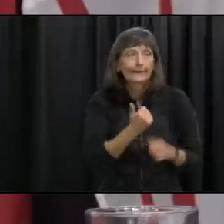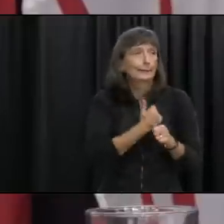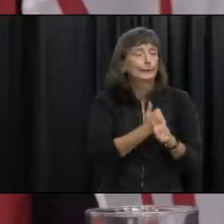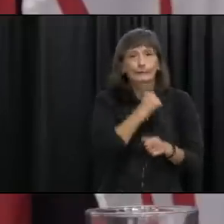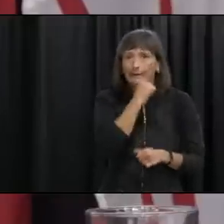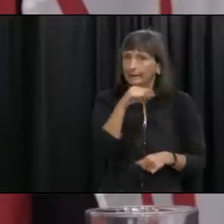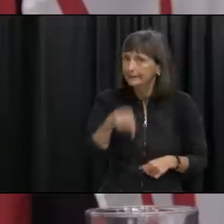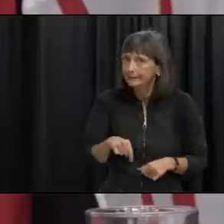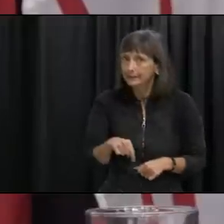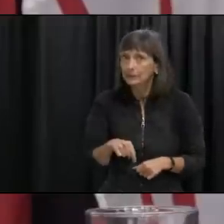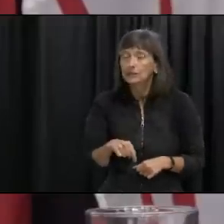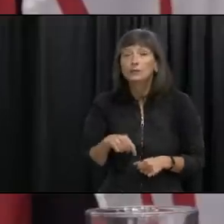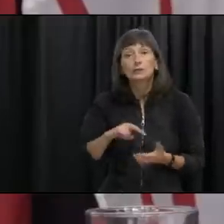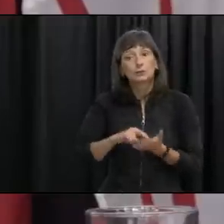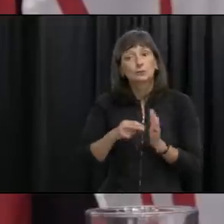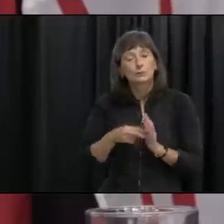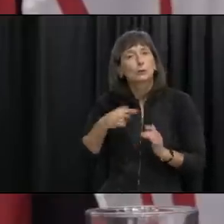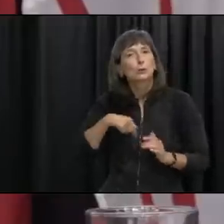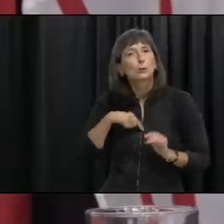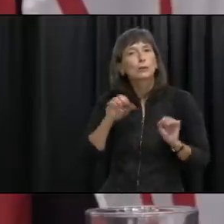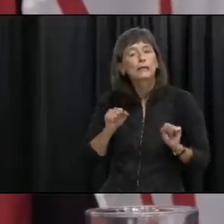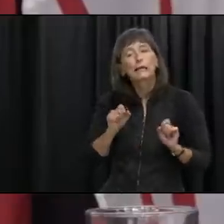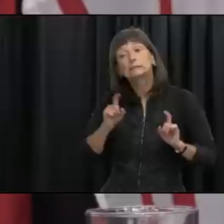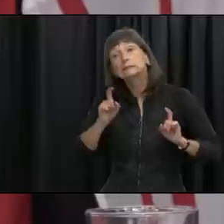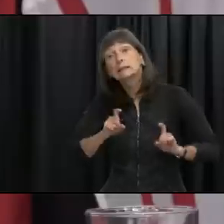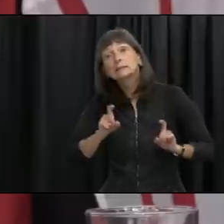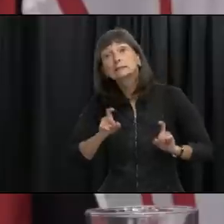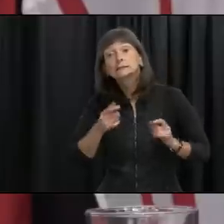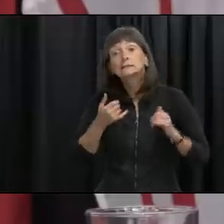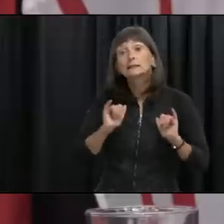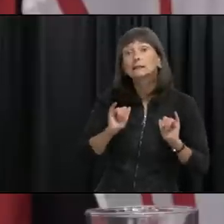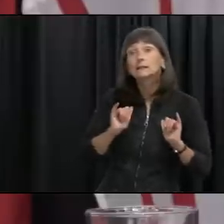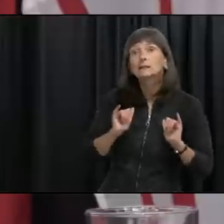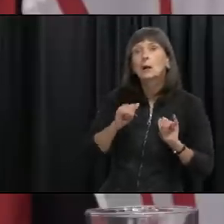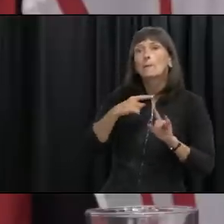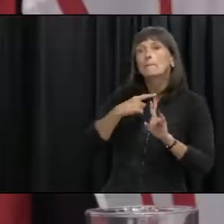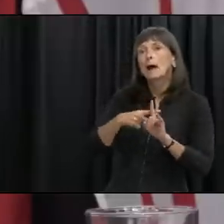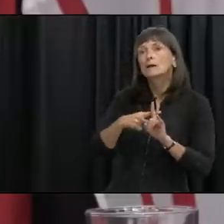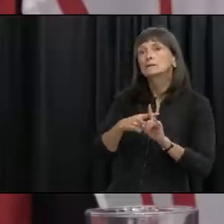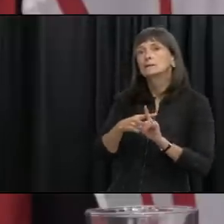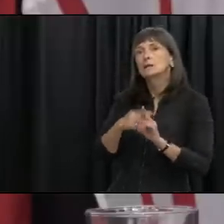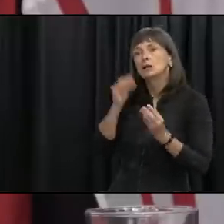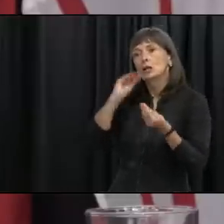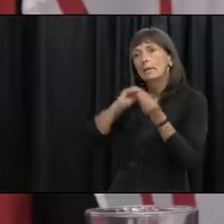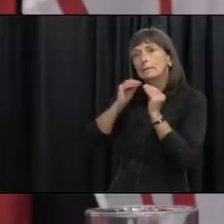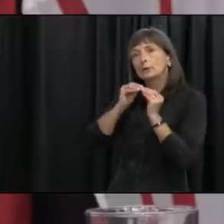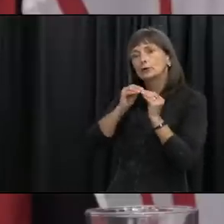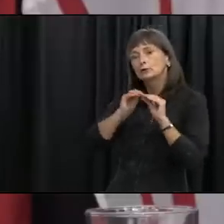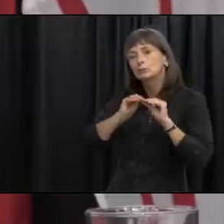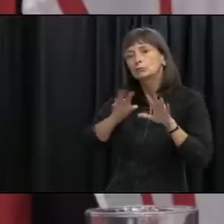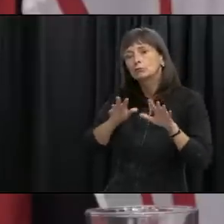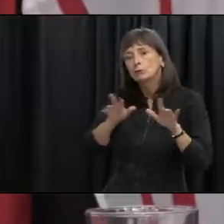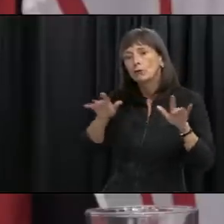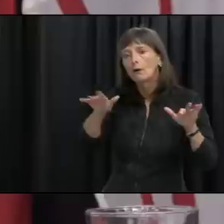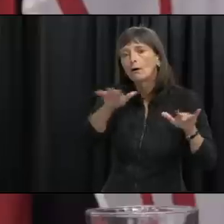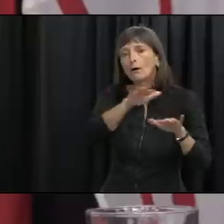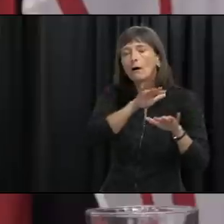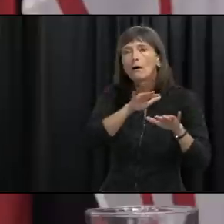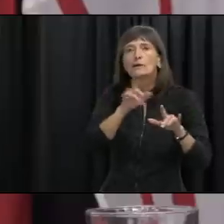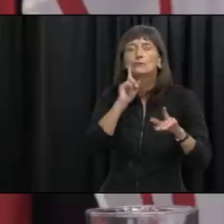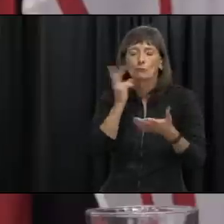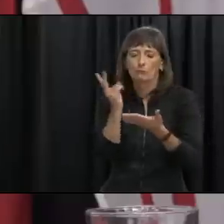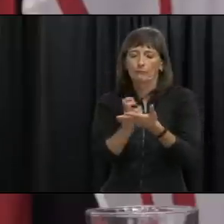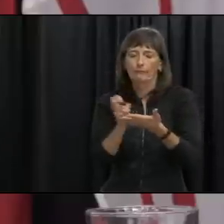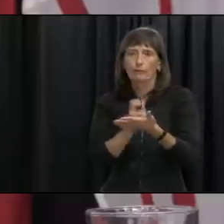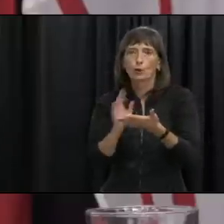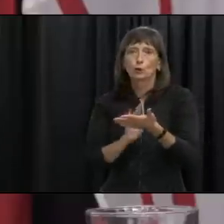and so we have the ability to do this testing and to add value to covid alert app it will only